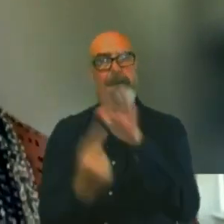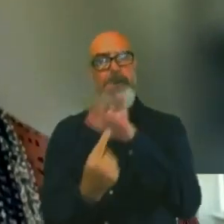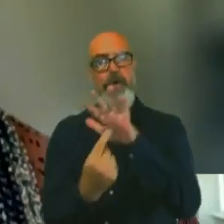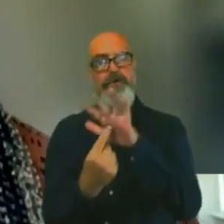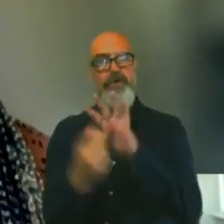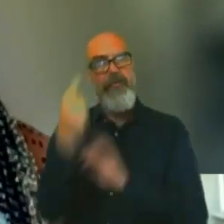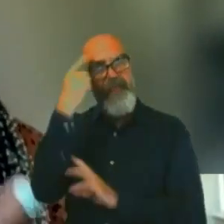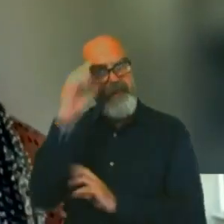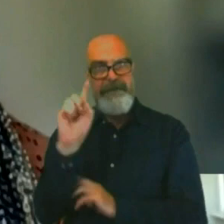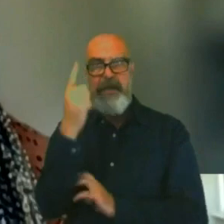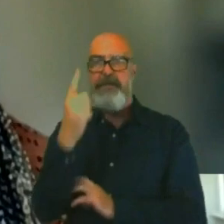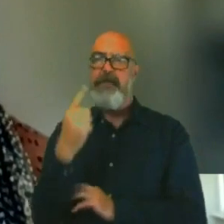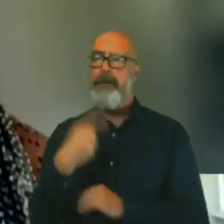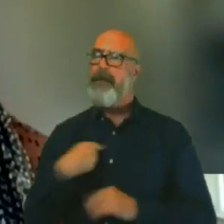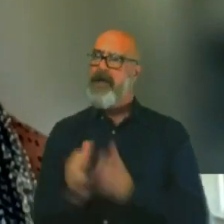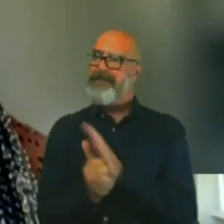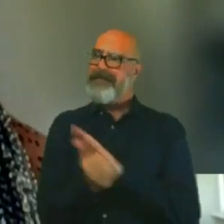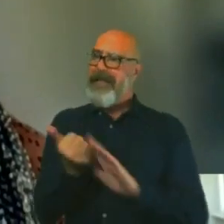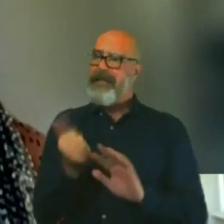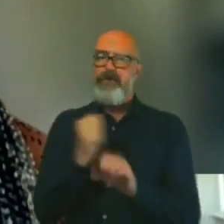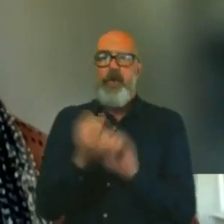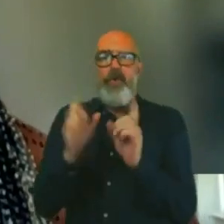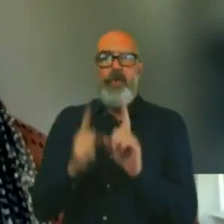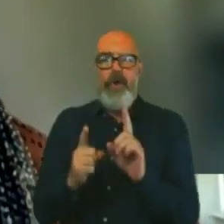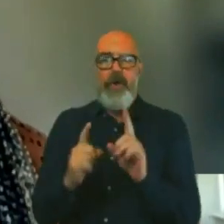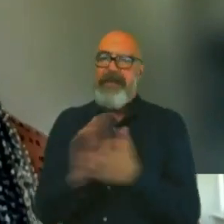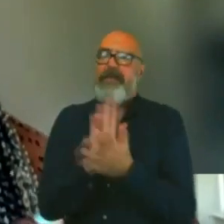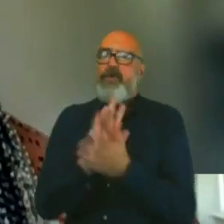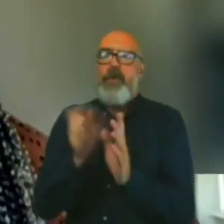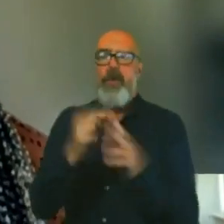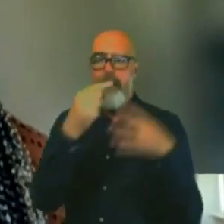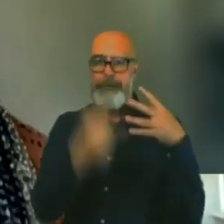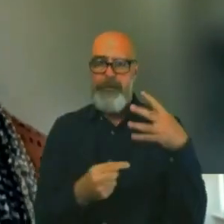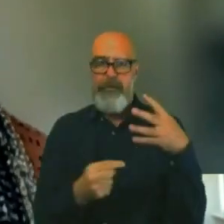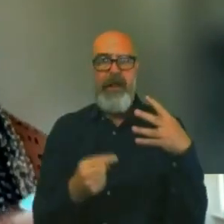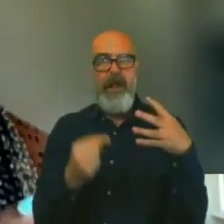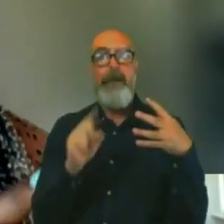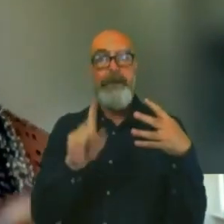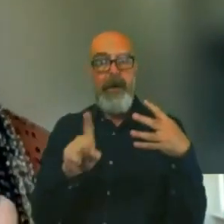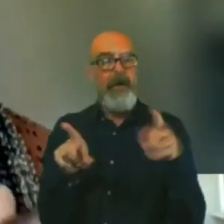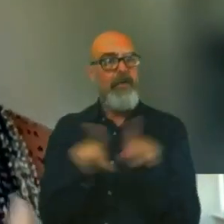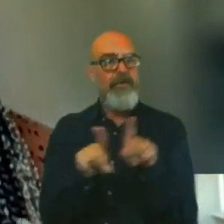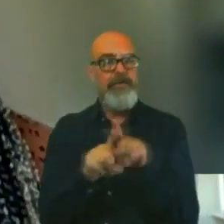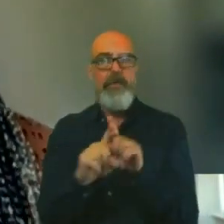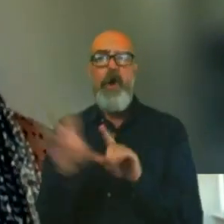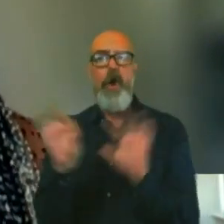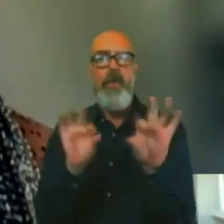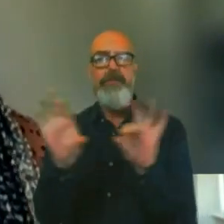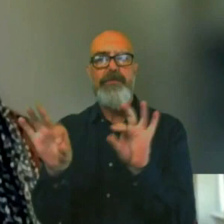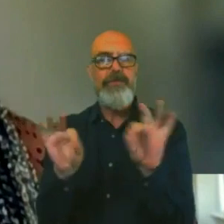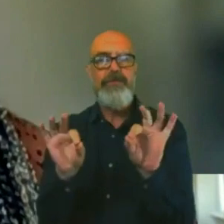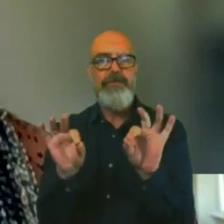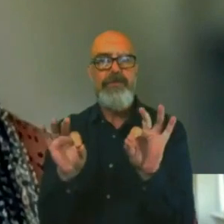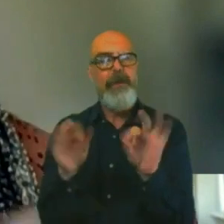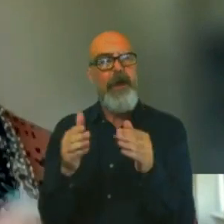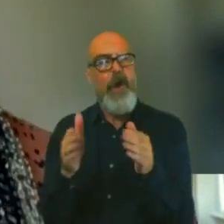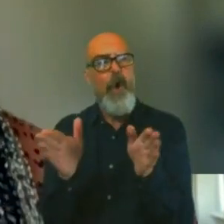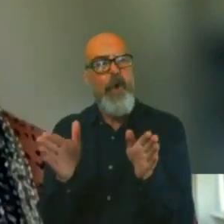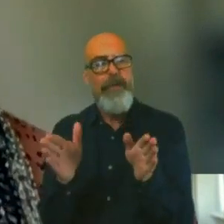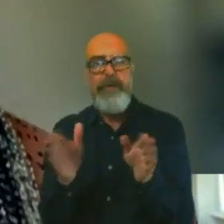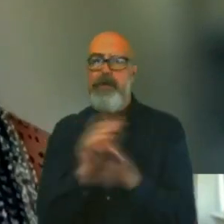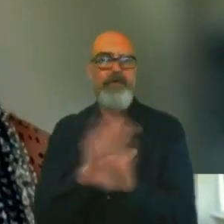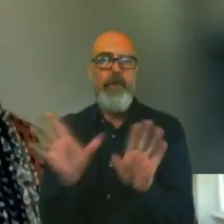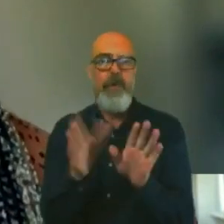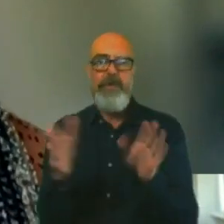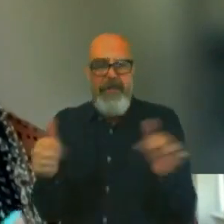on what you enjoy, but also keep your options open. So, if you're not quite sure, don't necessarily specialise too early. You know, I'm in